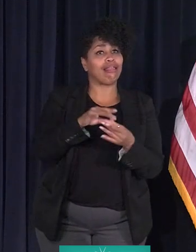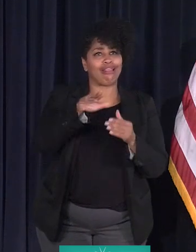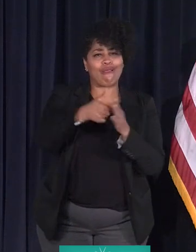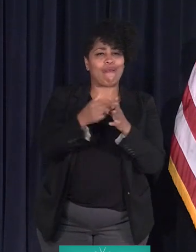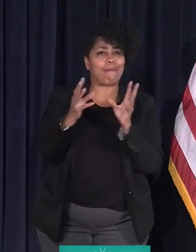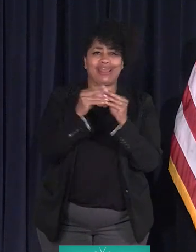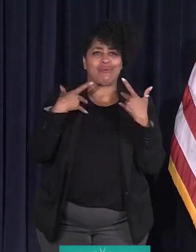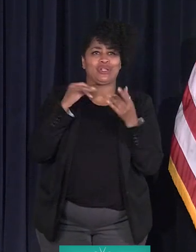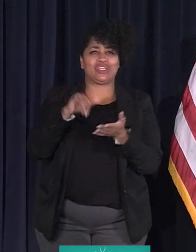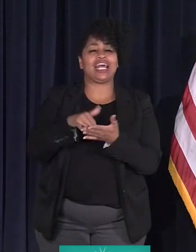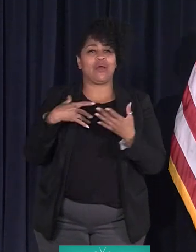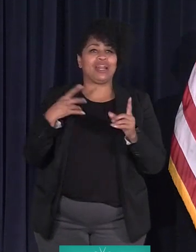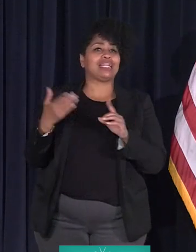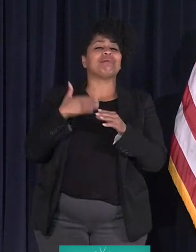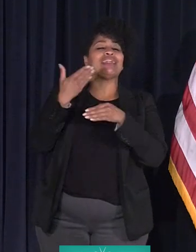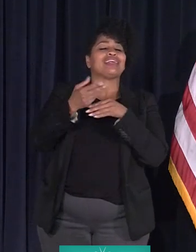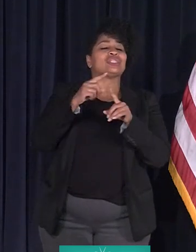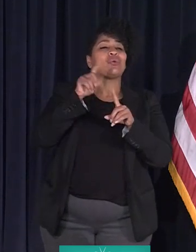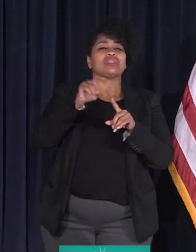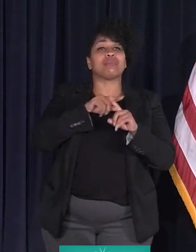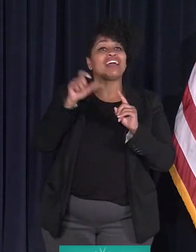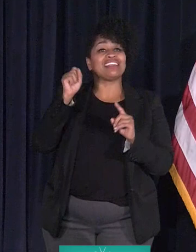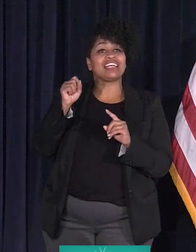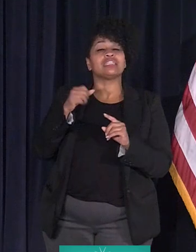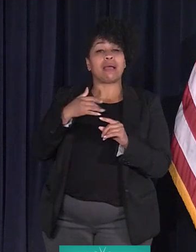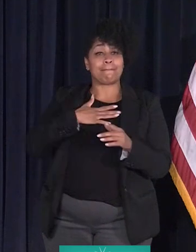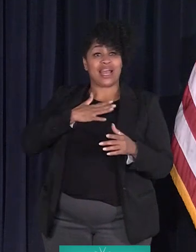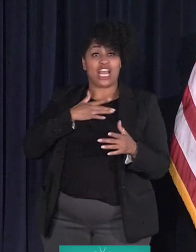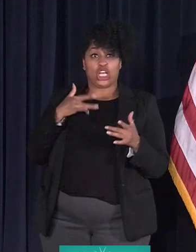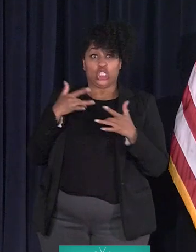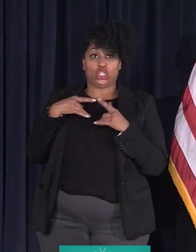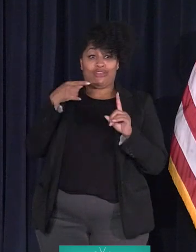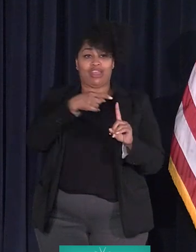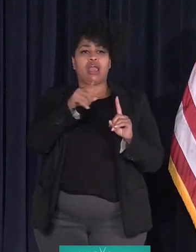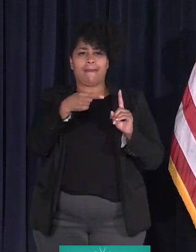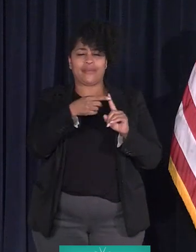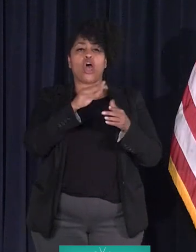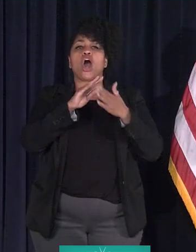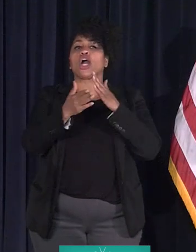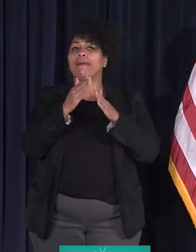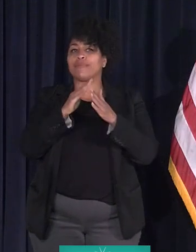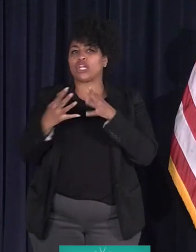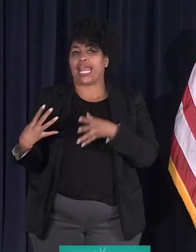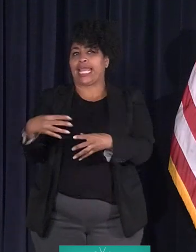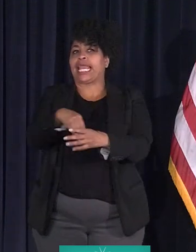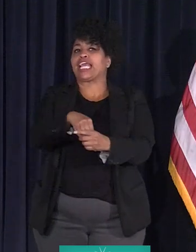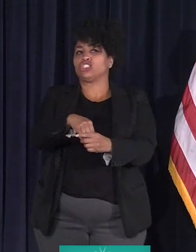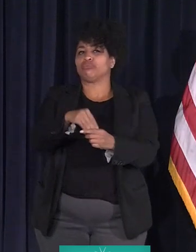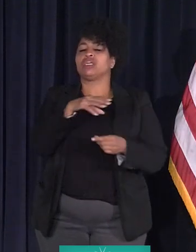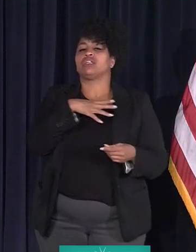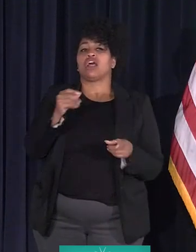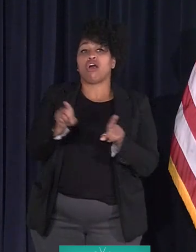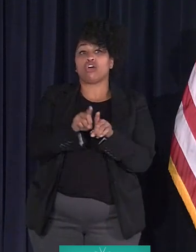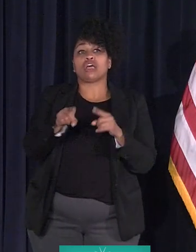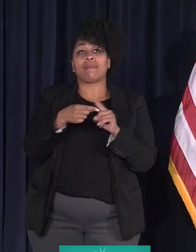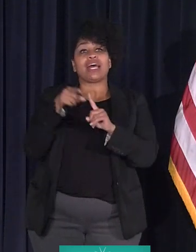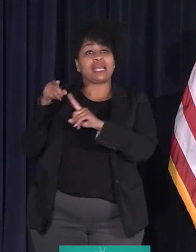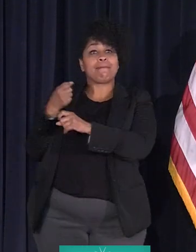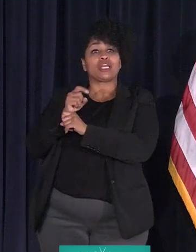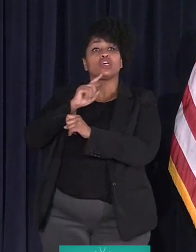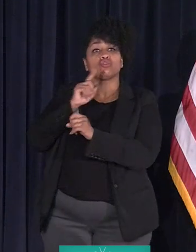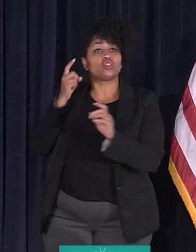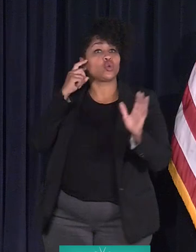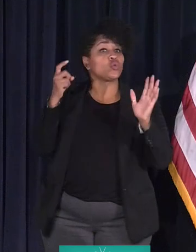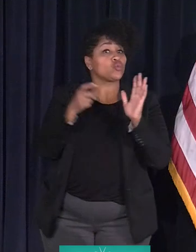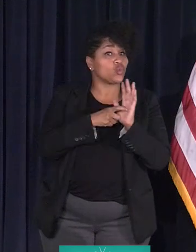want to do that. I want to get some money. But, yes. But, however, my concern there is about the community engagement and also about him making sure to